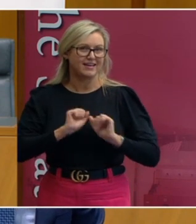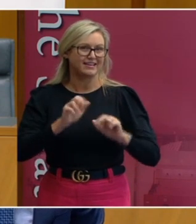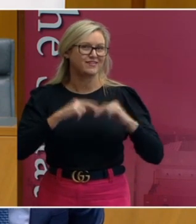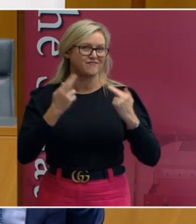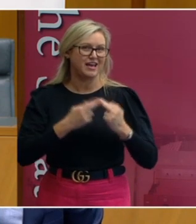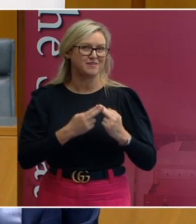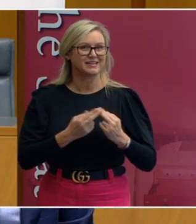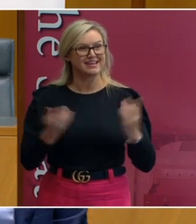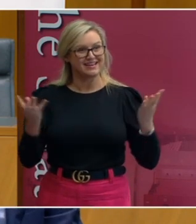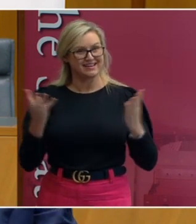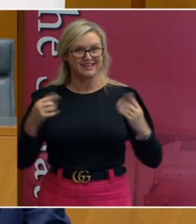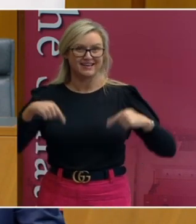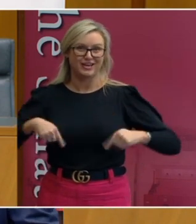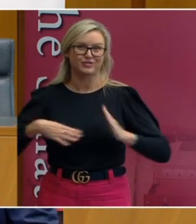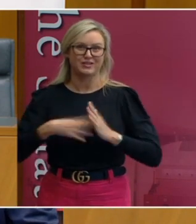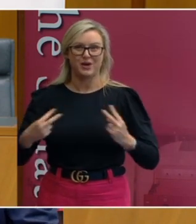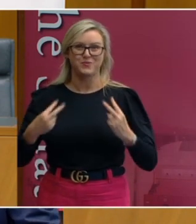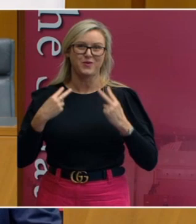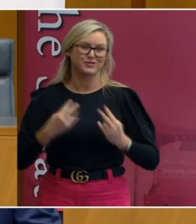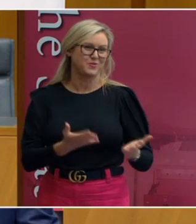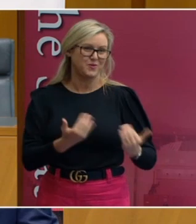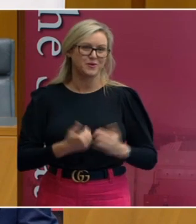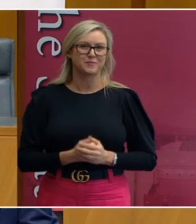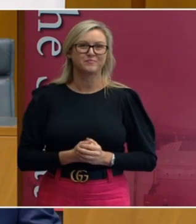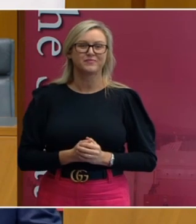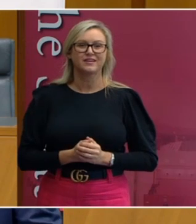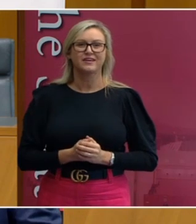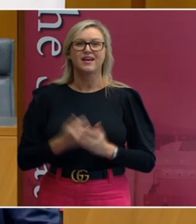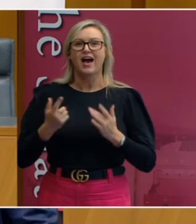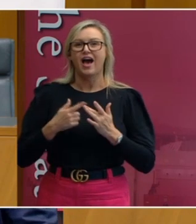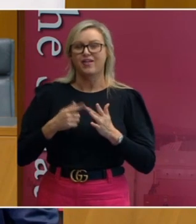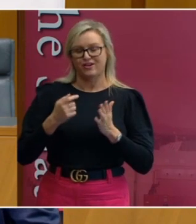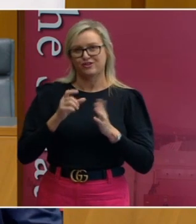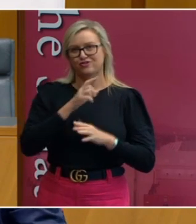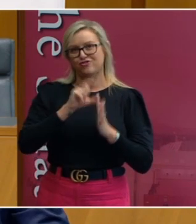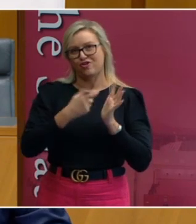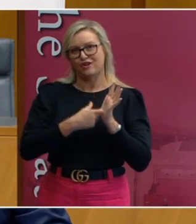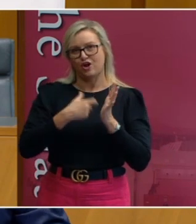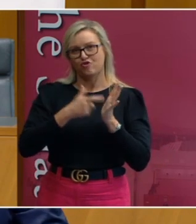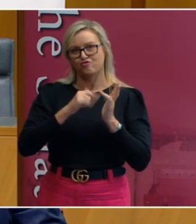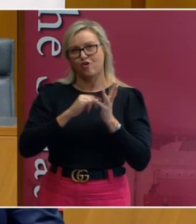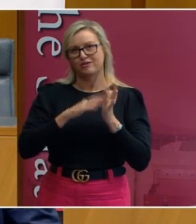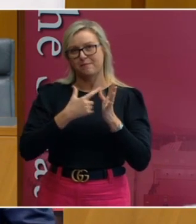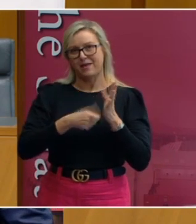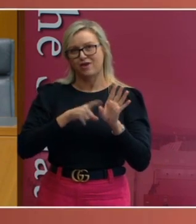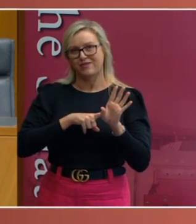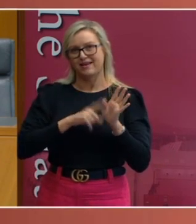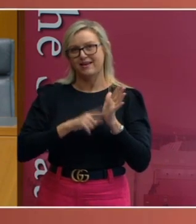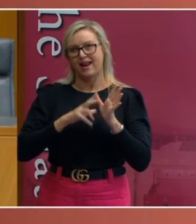us today. Welcome back. And I also welcome my predecessor, Dr Rosemary Lang, who established this lecture series.